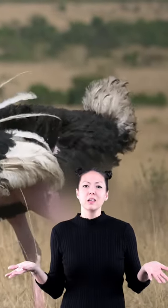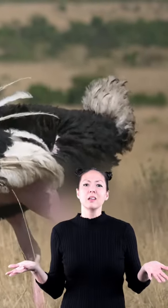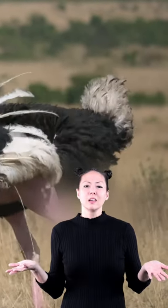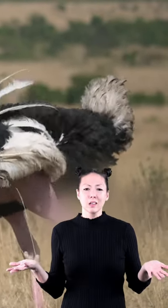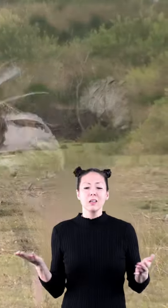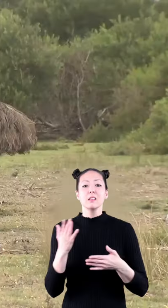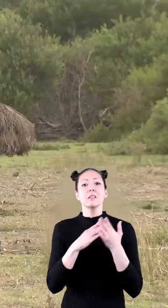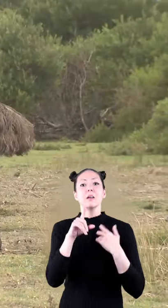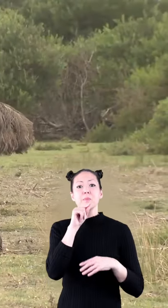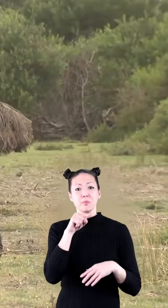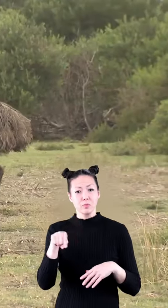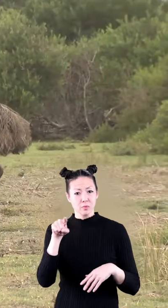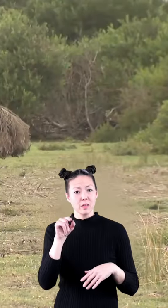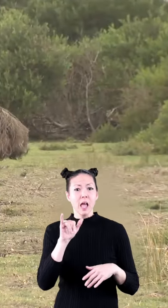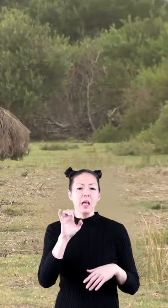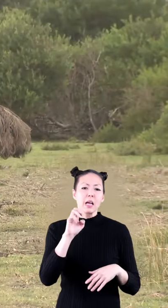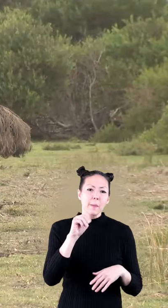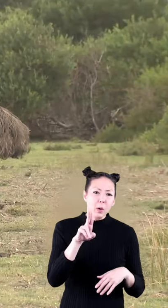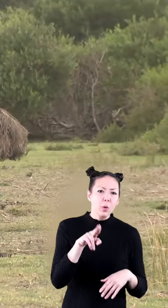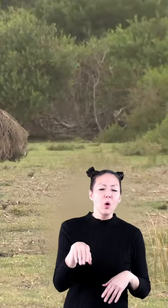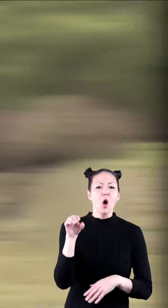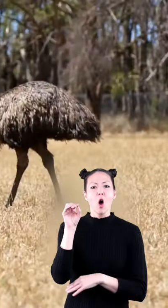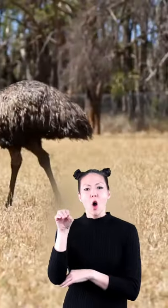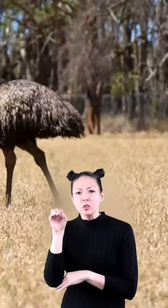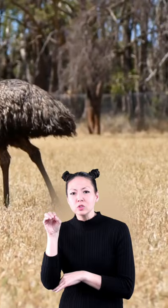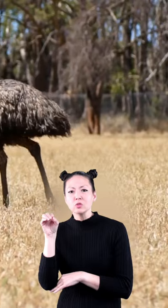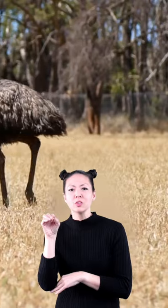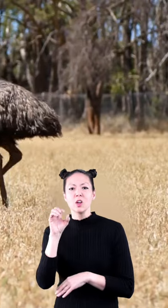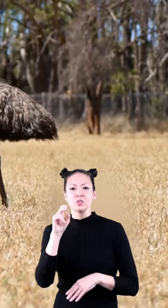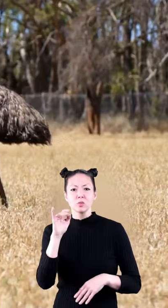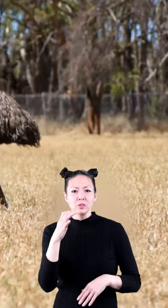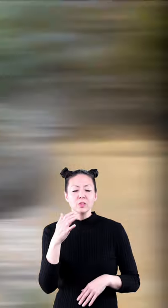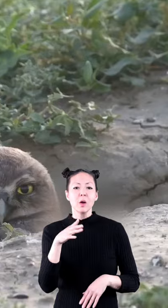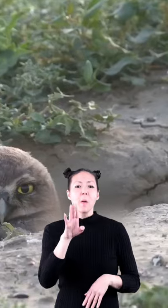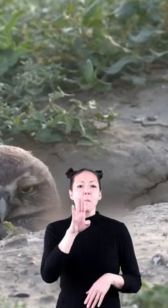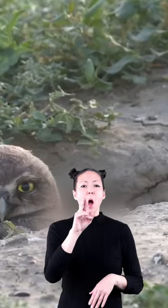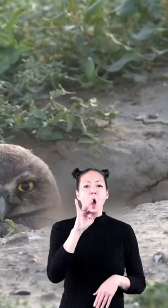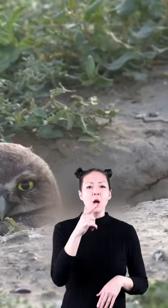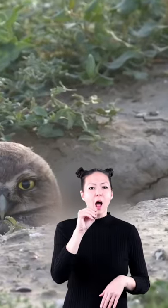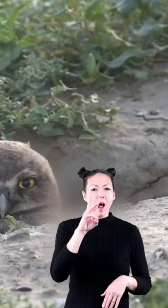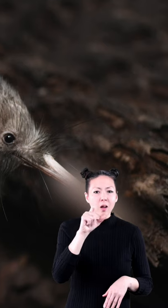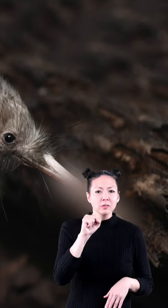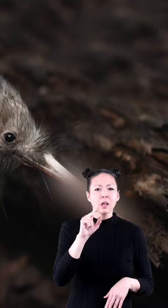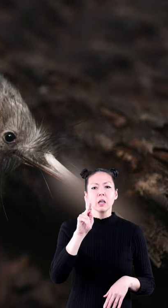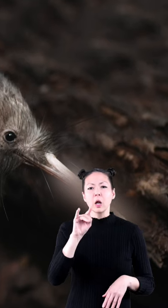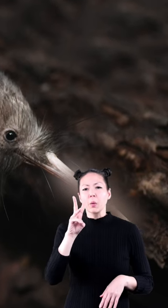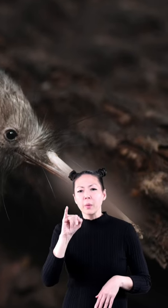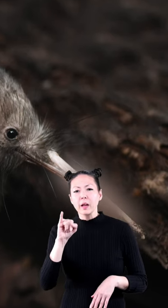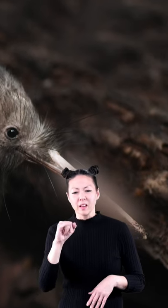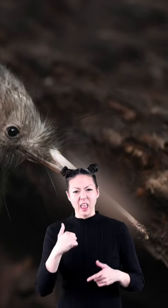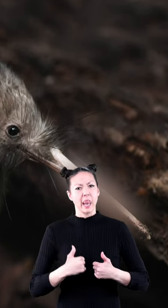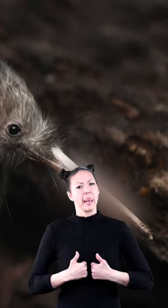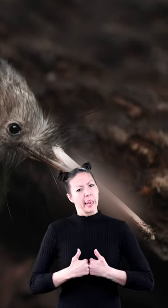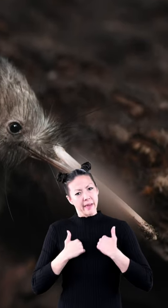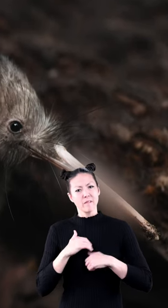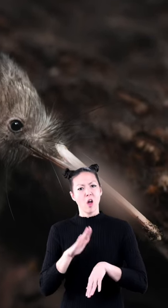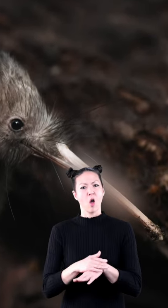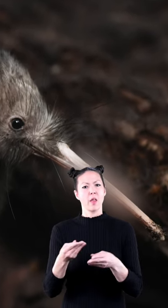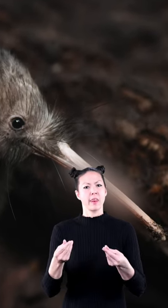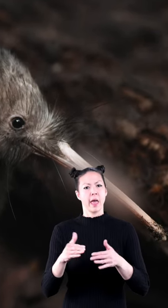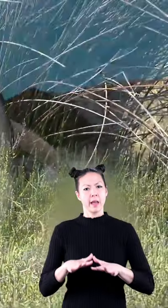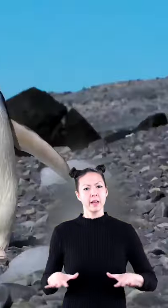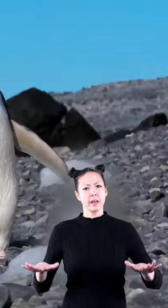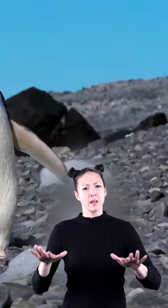some birds like emus ostriches borrowing owls and kiwis live on